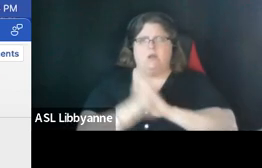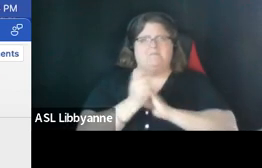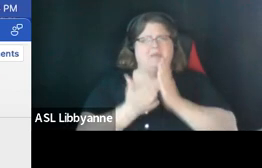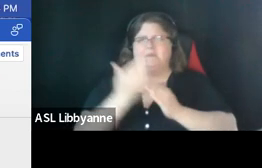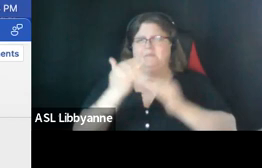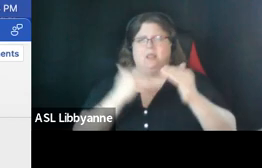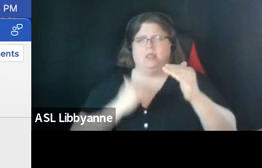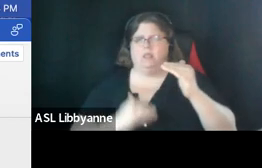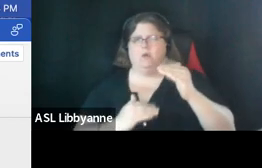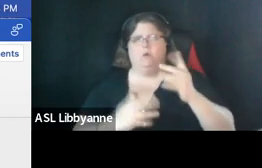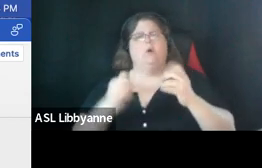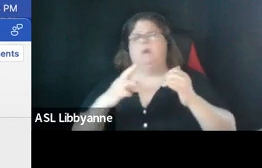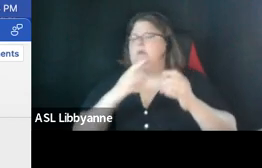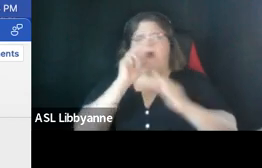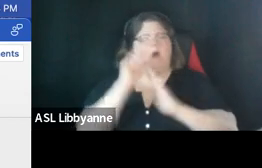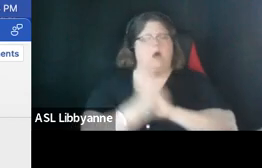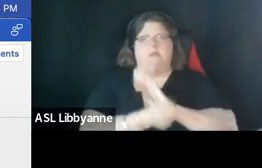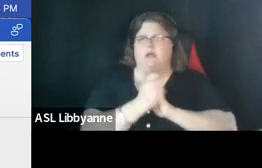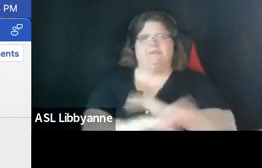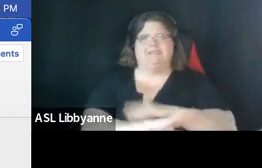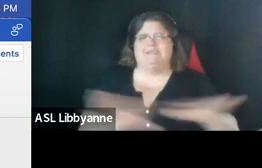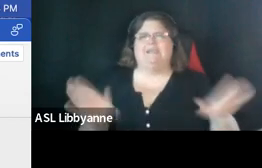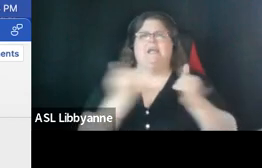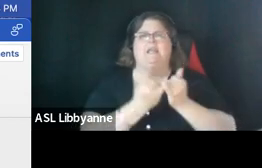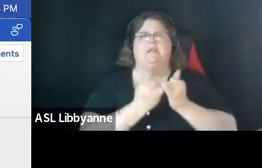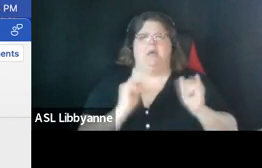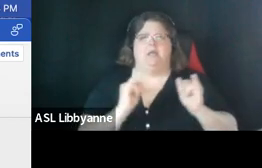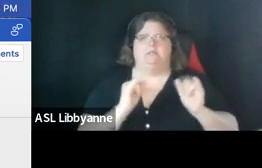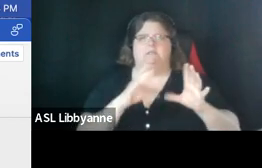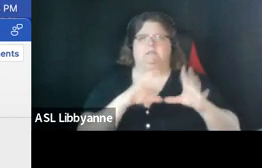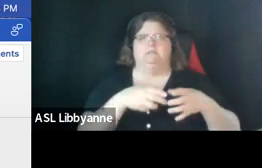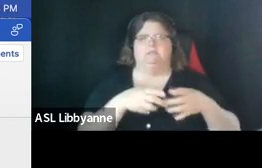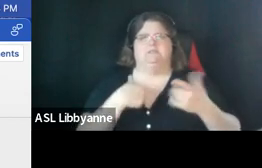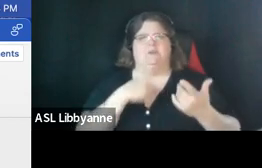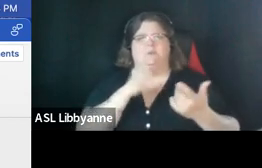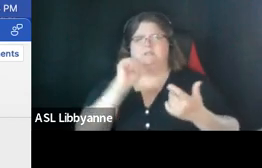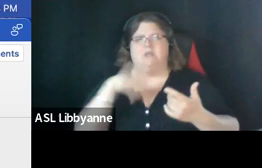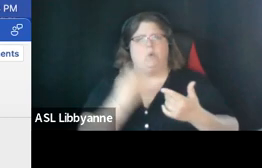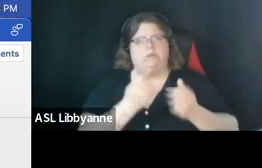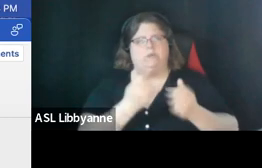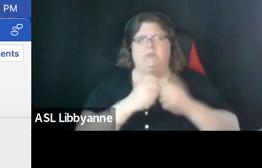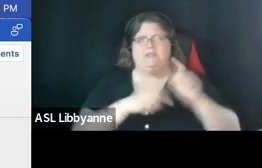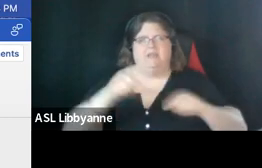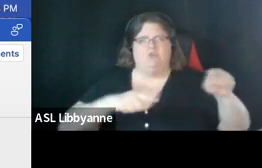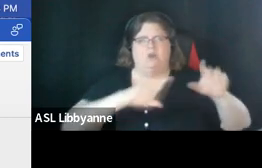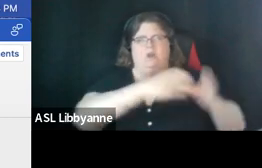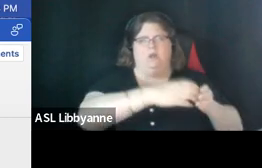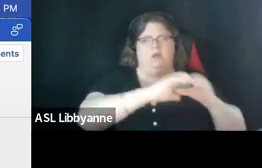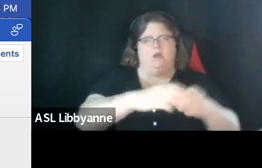earlier today so it's not just the differentiated autonomy it's also